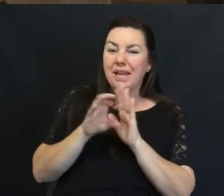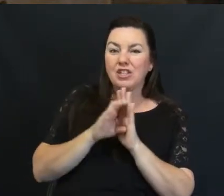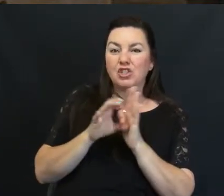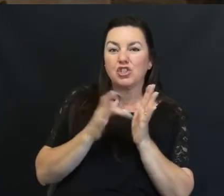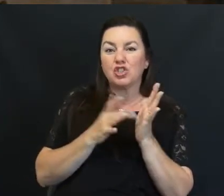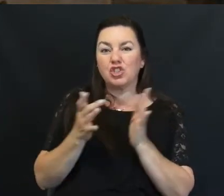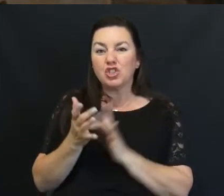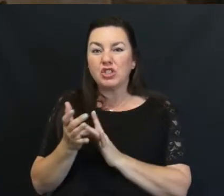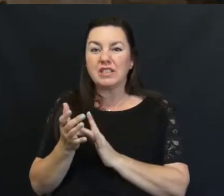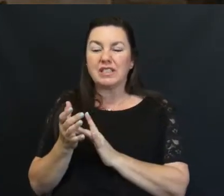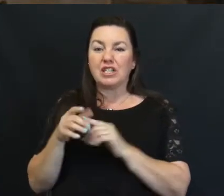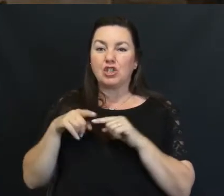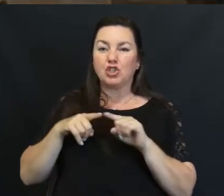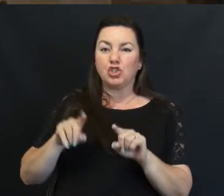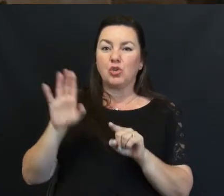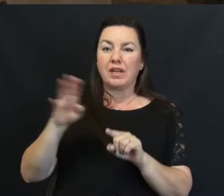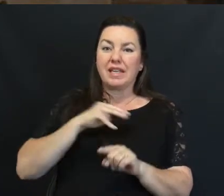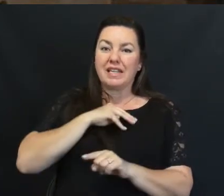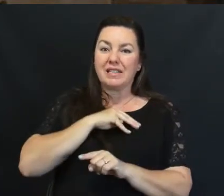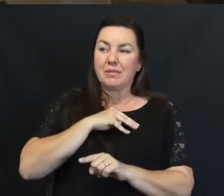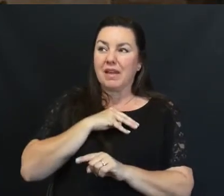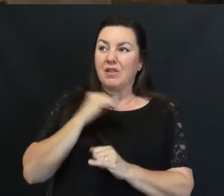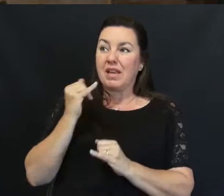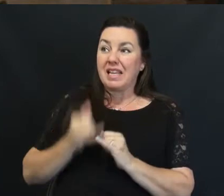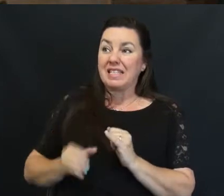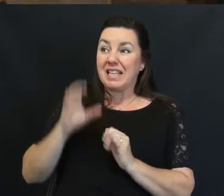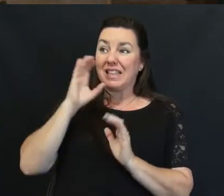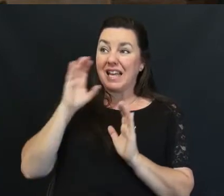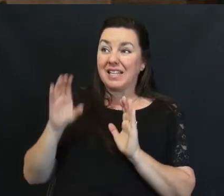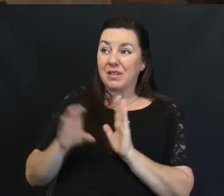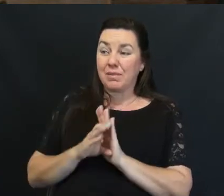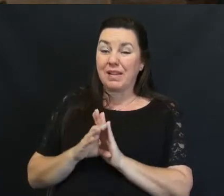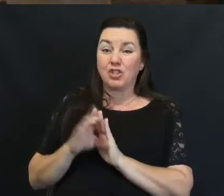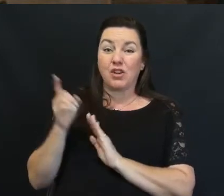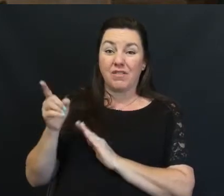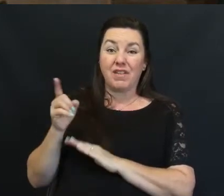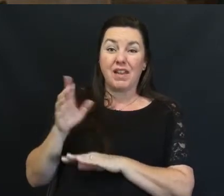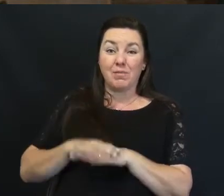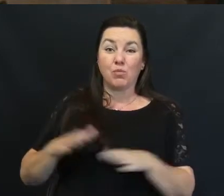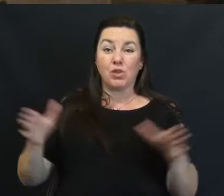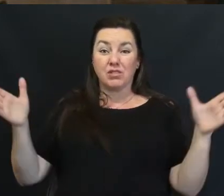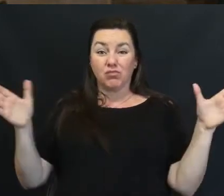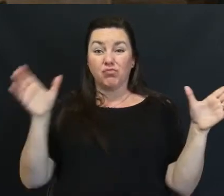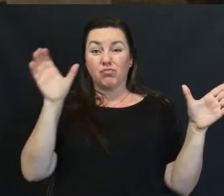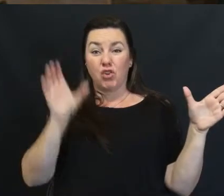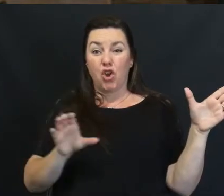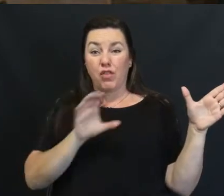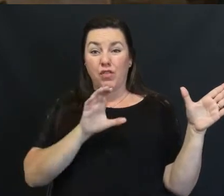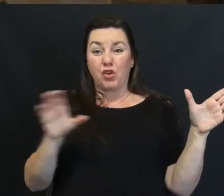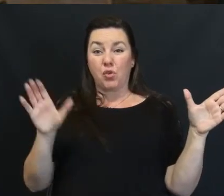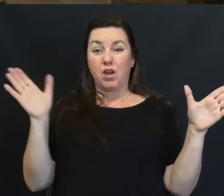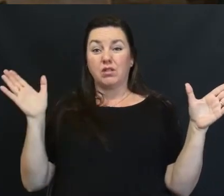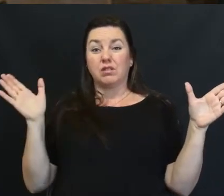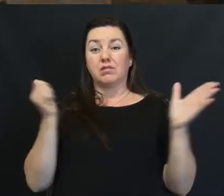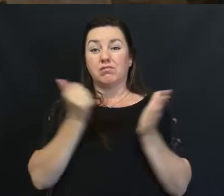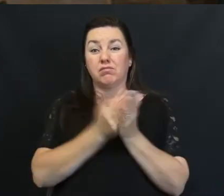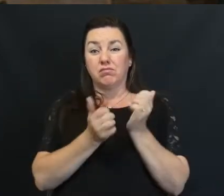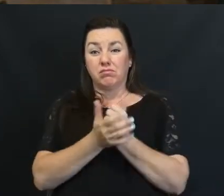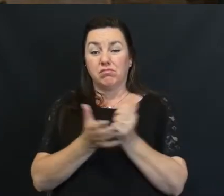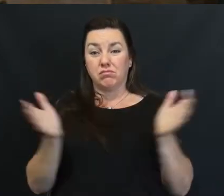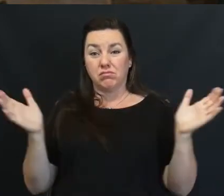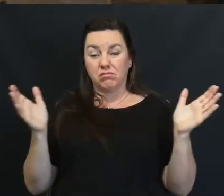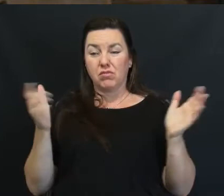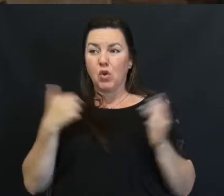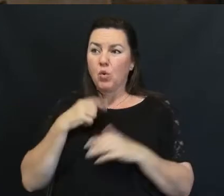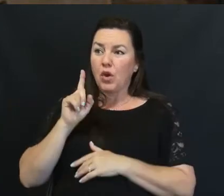Jesus Doing his ministry And then the last picture painted Was of him hanging on the cross We went up to the owners of